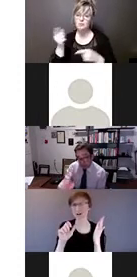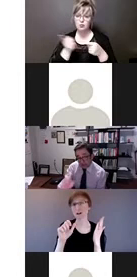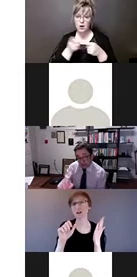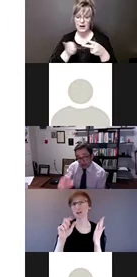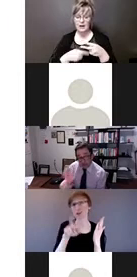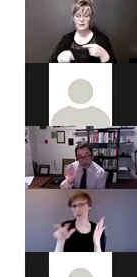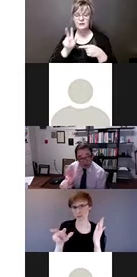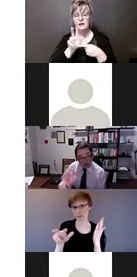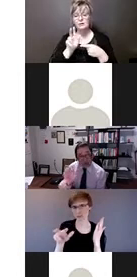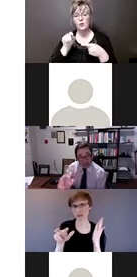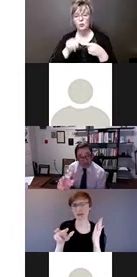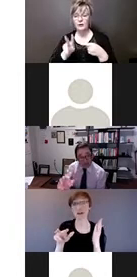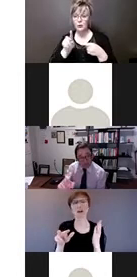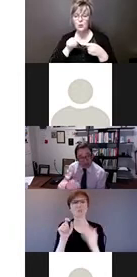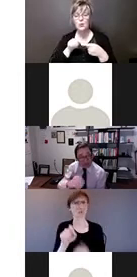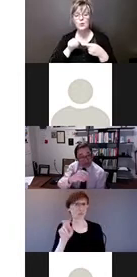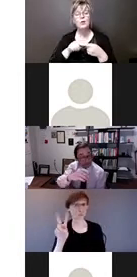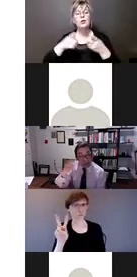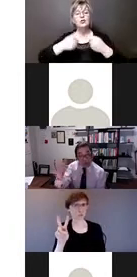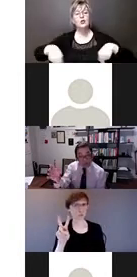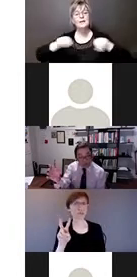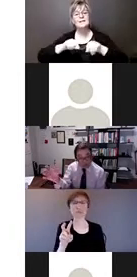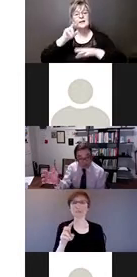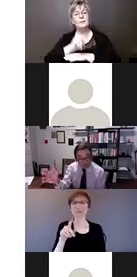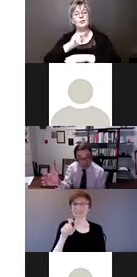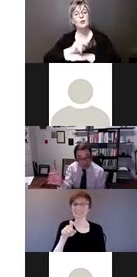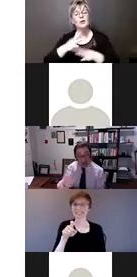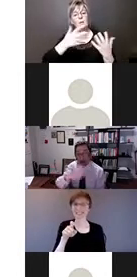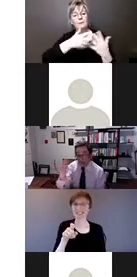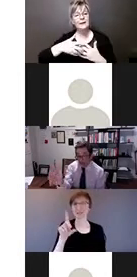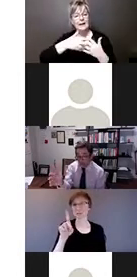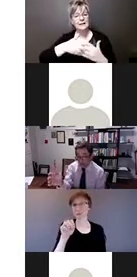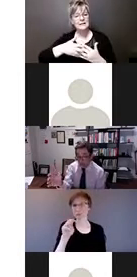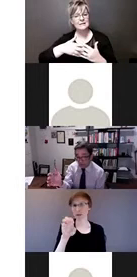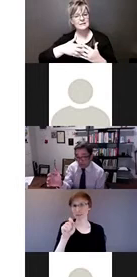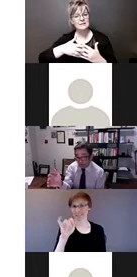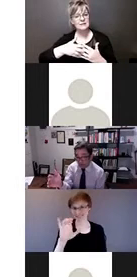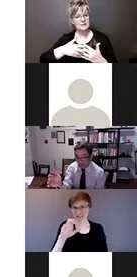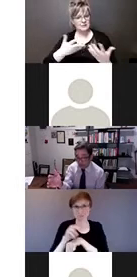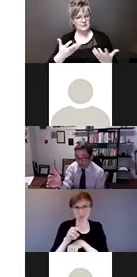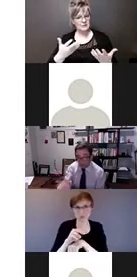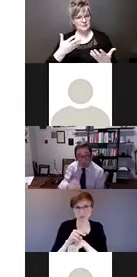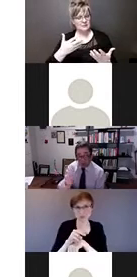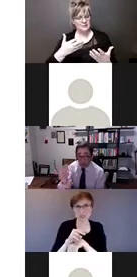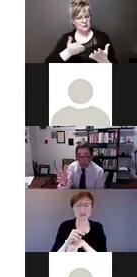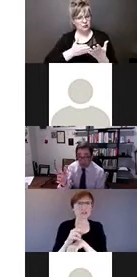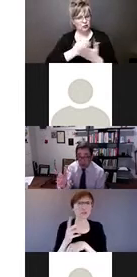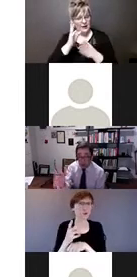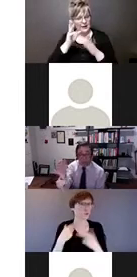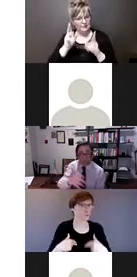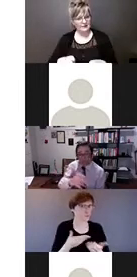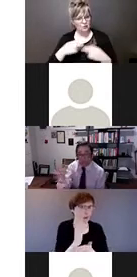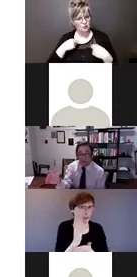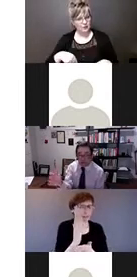talks about a domestic monitoring mechanism, which should be a Human Rights Commission where they exist, or where they